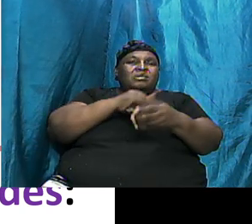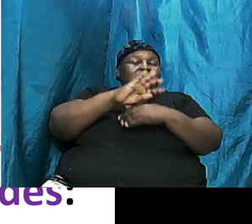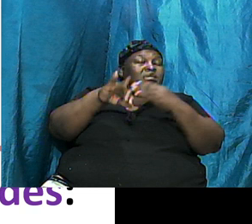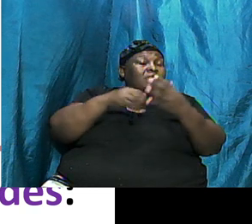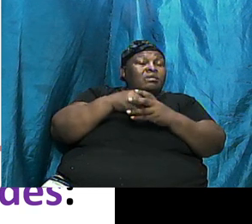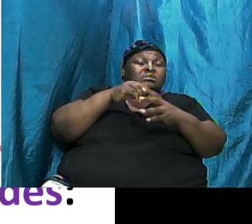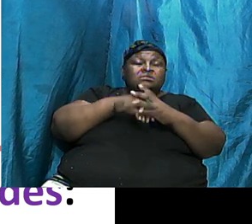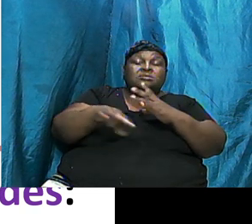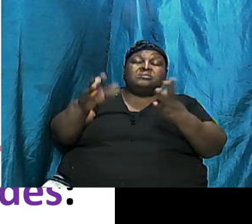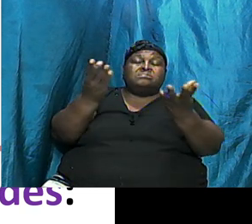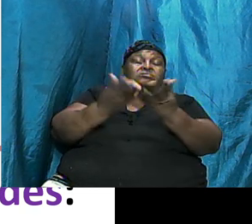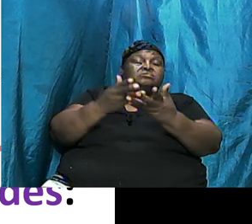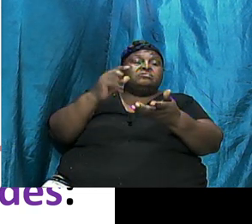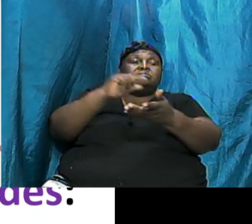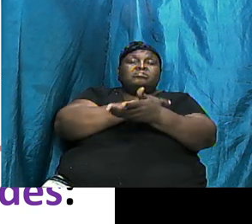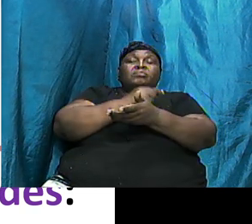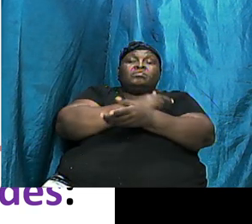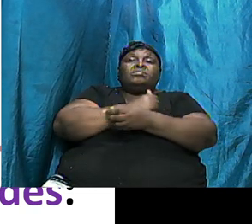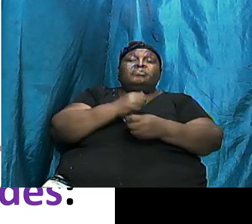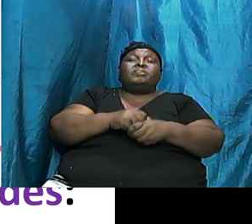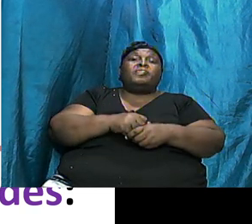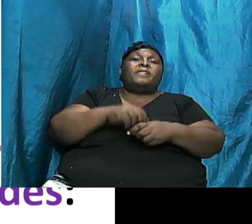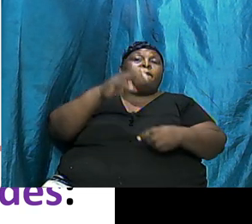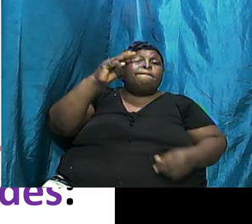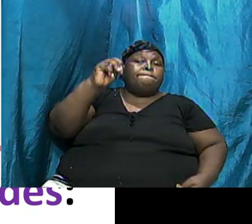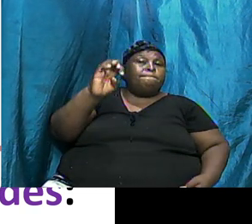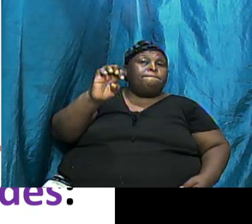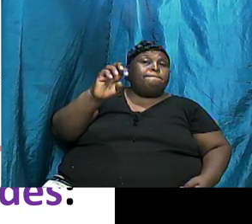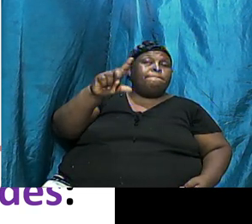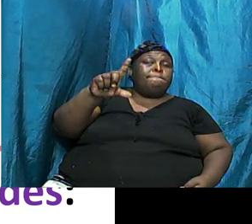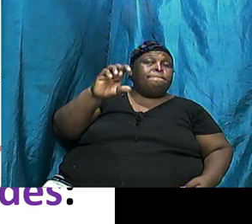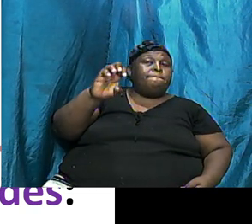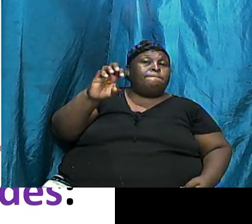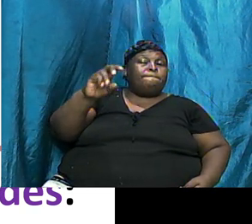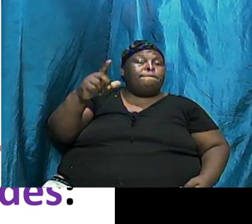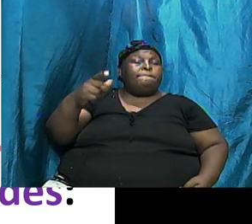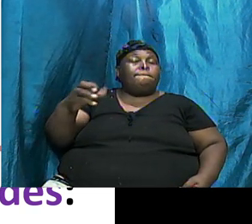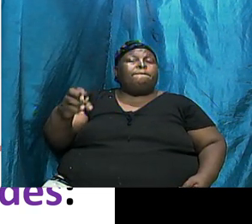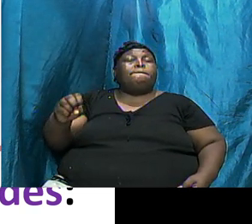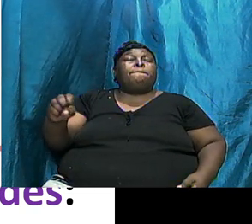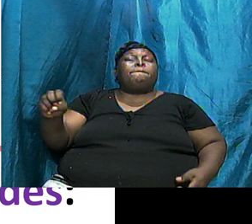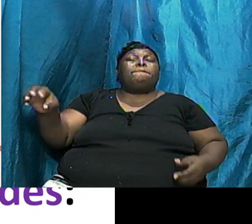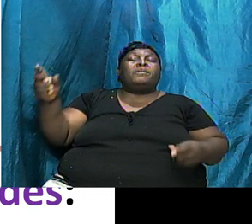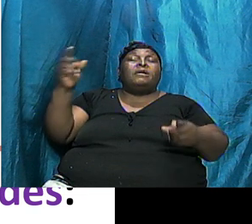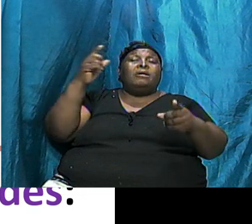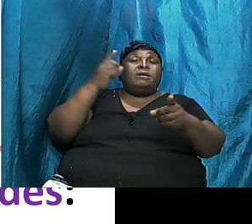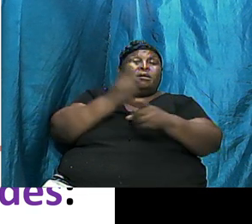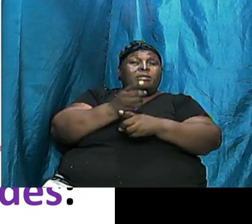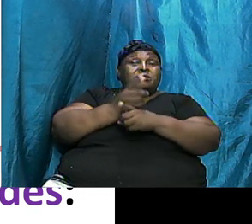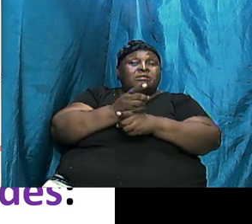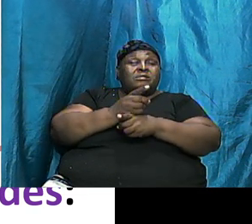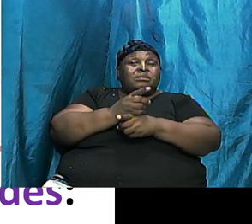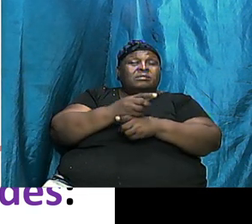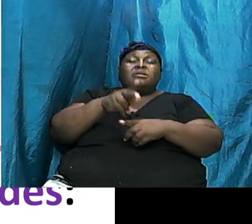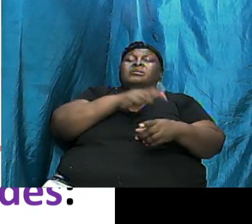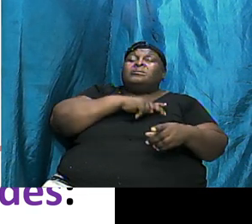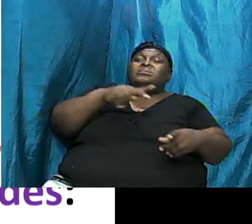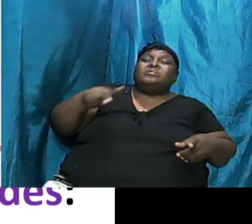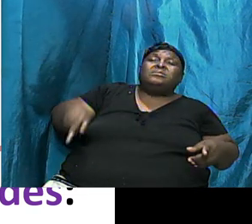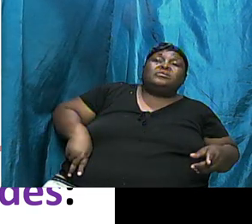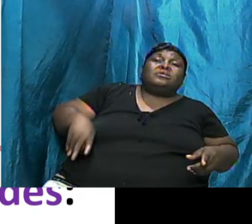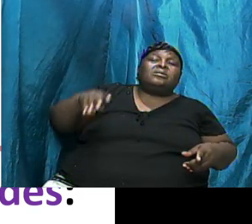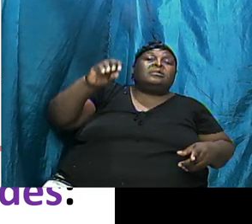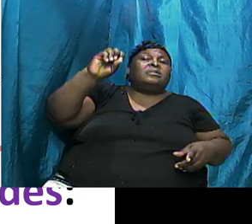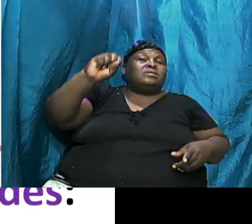And We Are Going To Find That Melchizedek Represented An Order He Was Both The King Of Salem